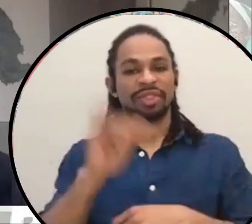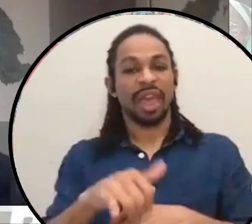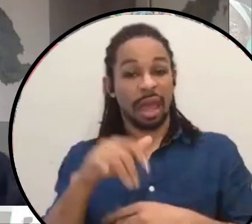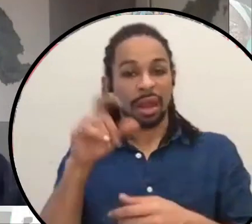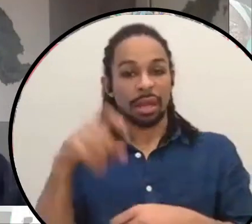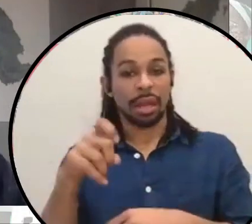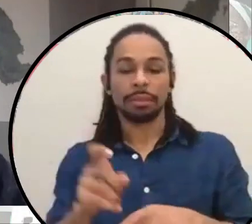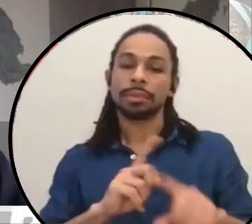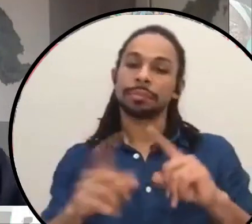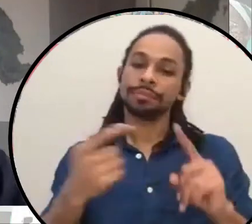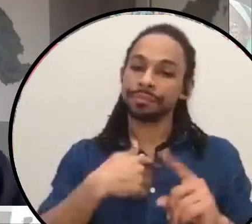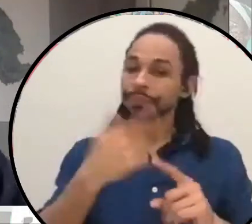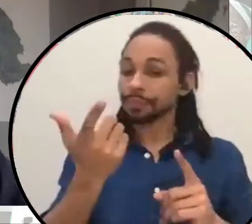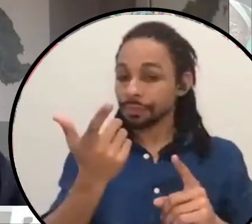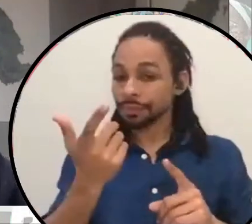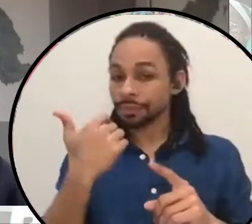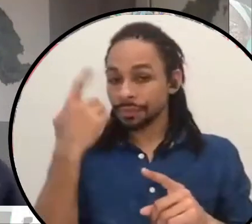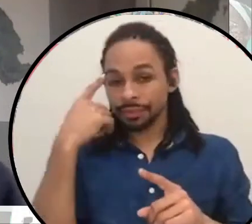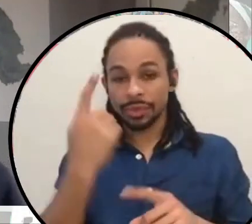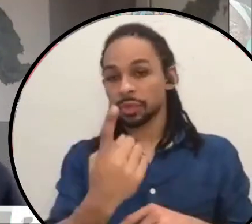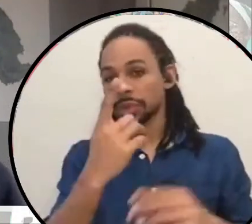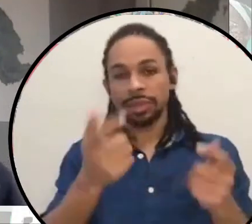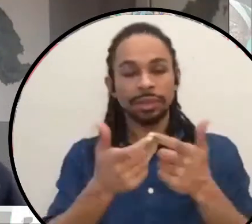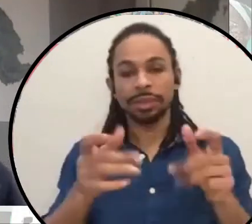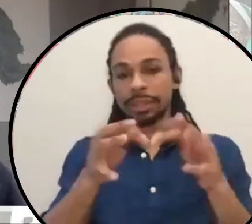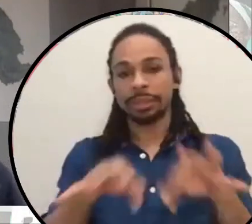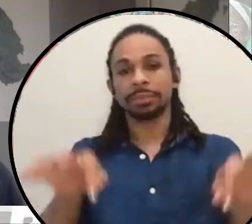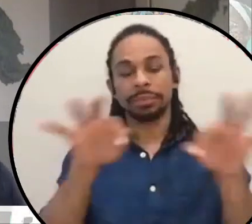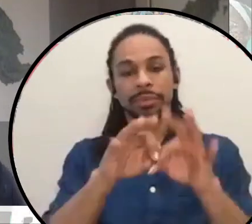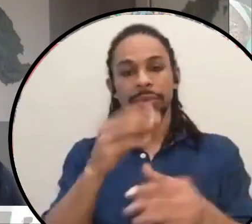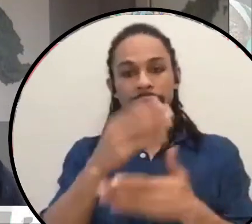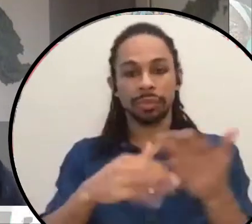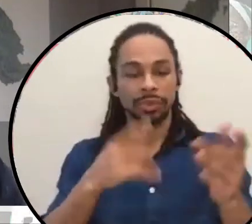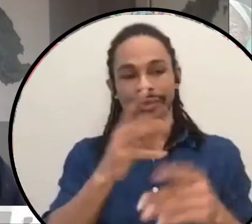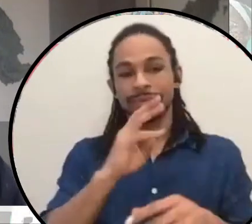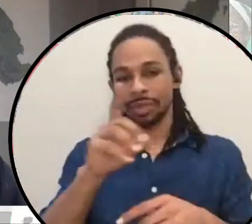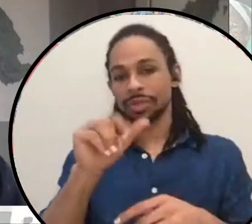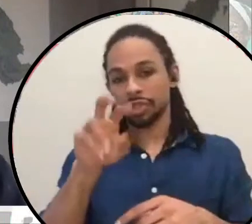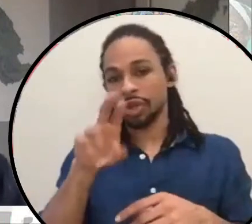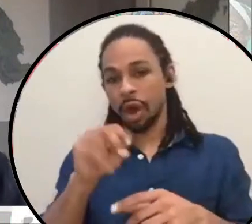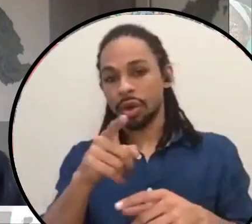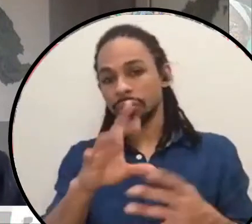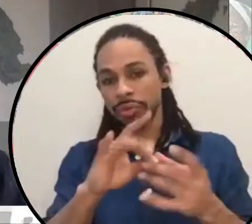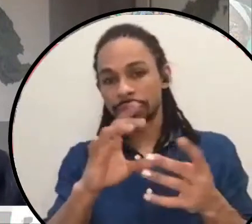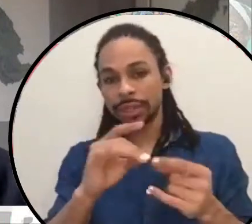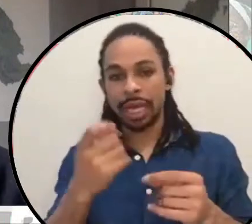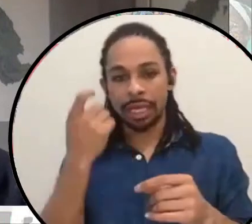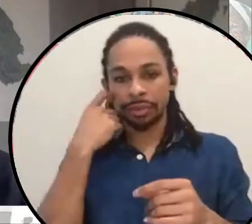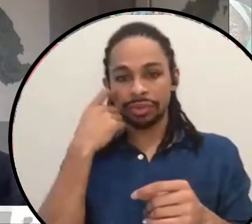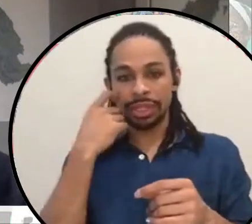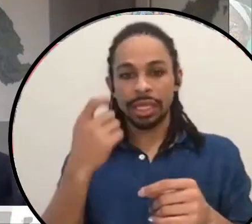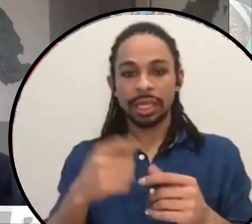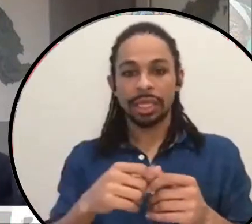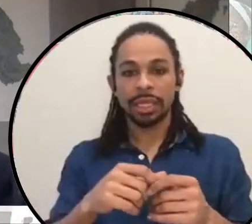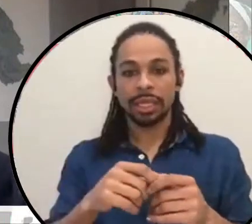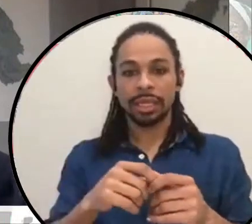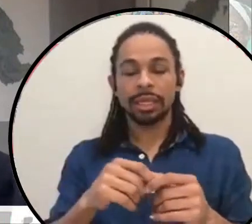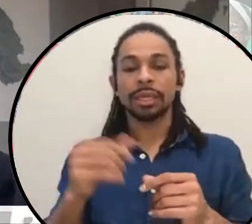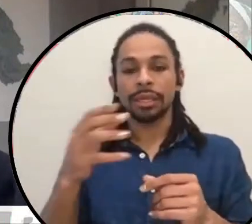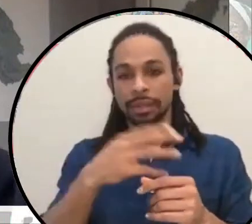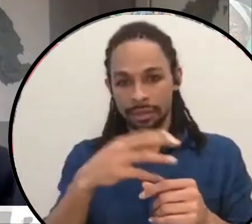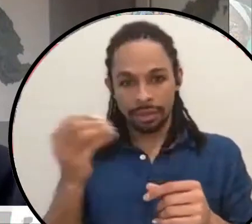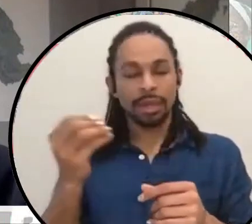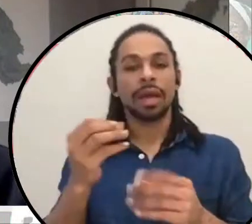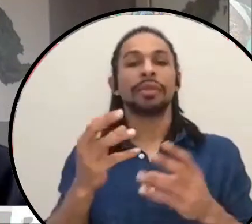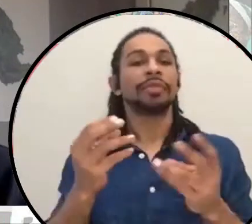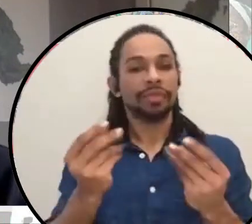think one of the big pieces of that, which you've spoken to so beautifully, Dawn. and the last question is like, and also with a reference to the land